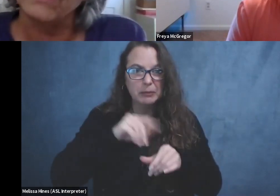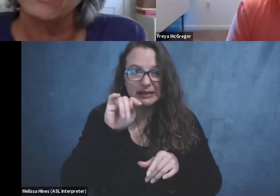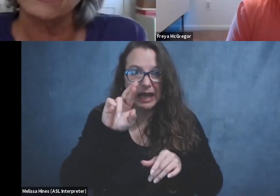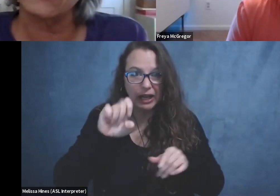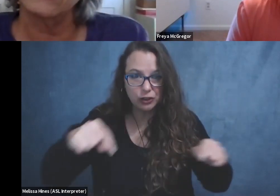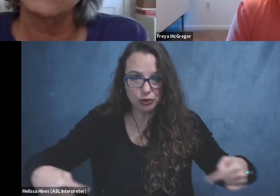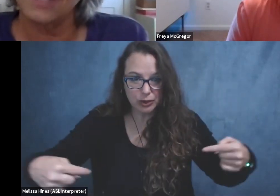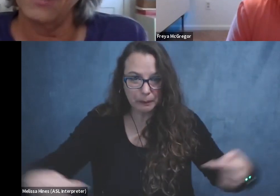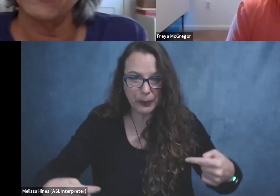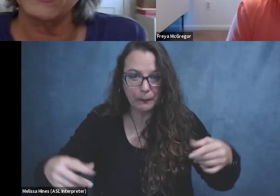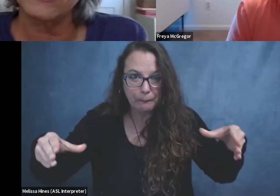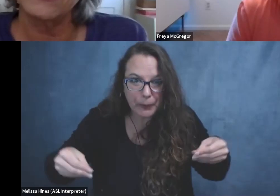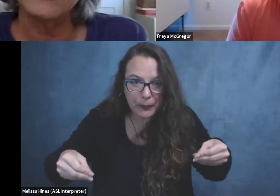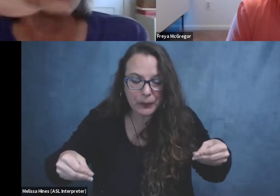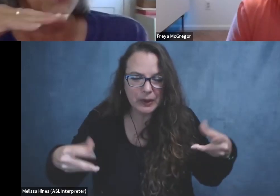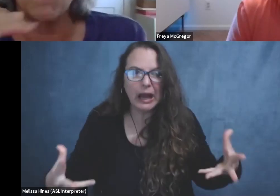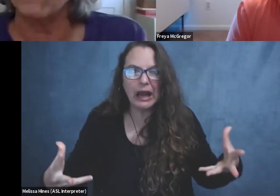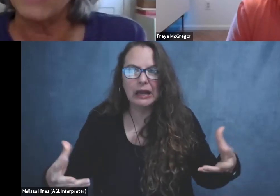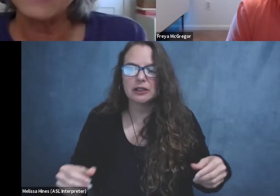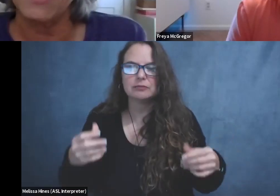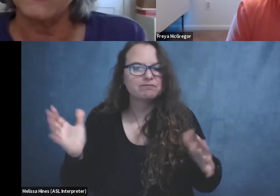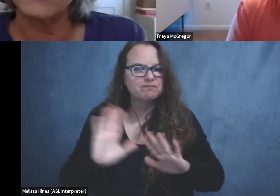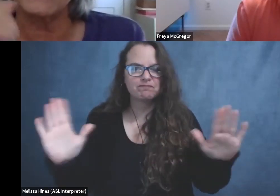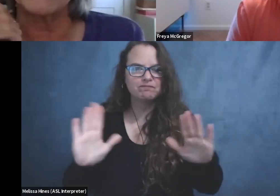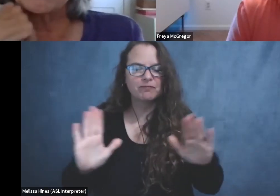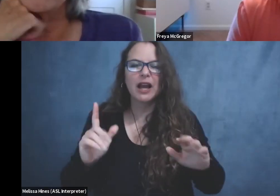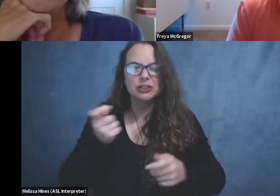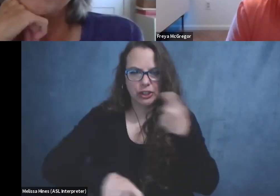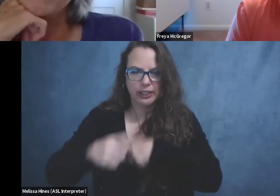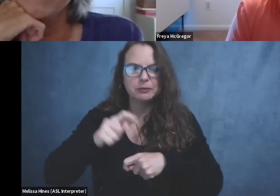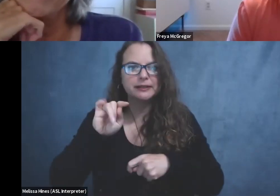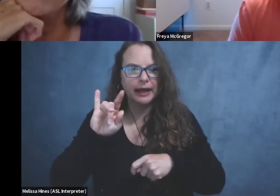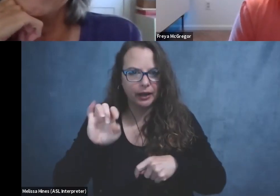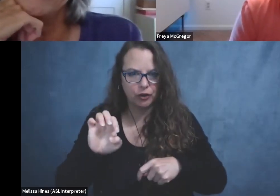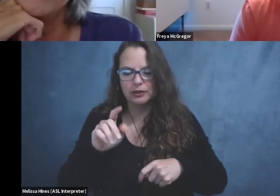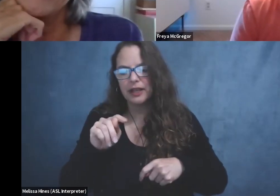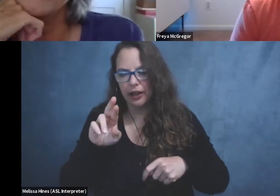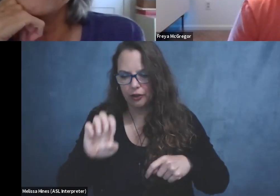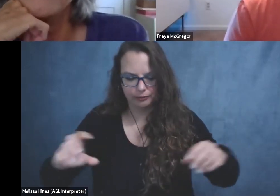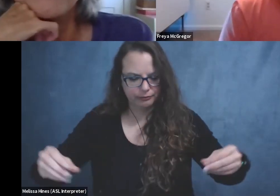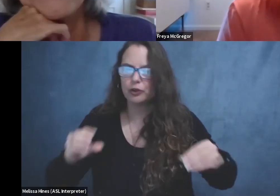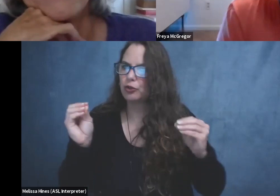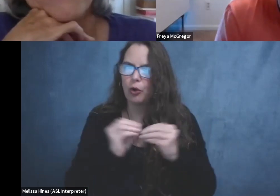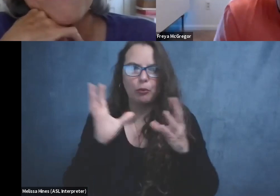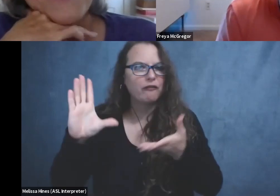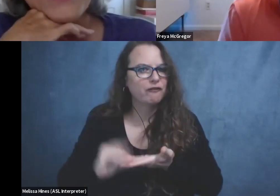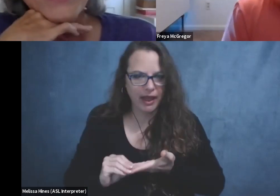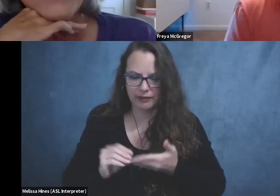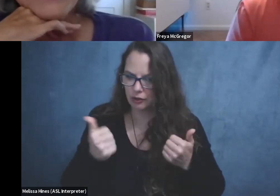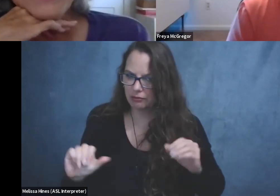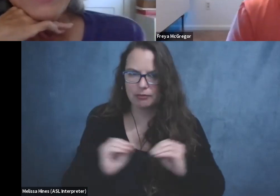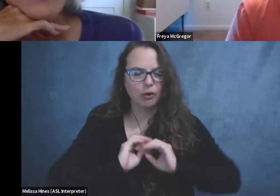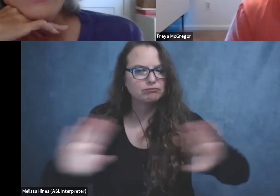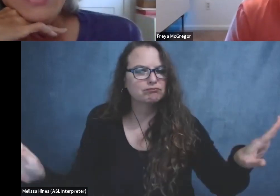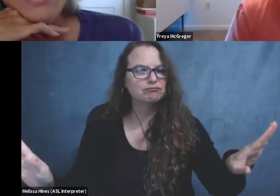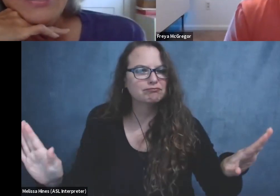tubeless tires, no more flat tires. Perfect. Awesome. And speaking of flat tires,